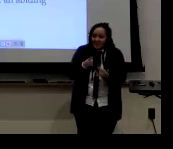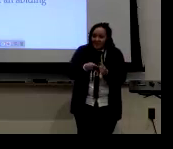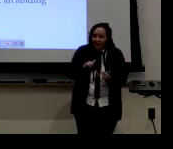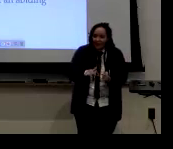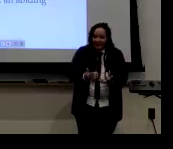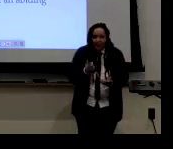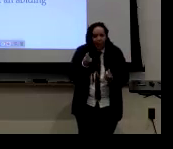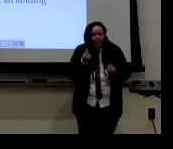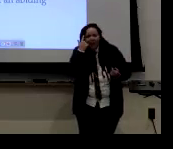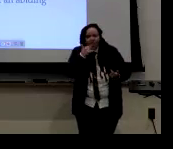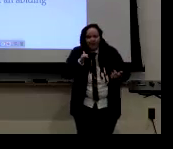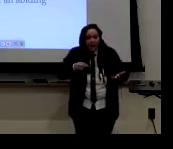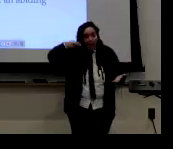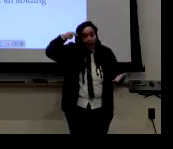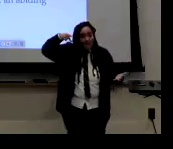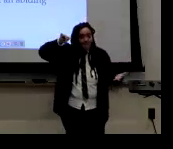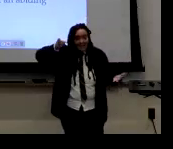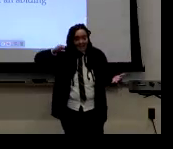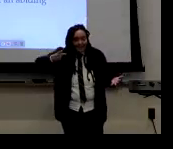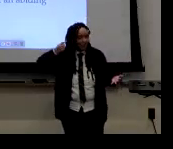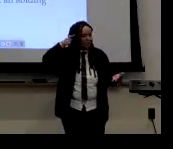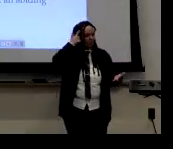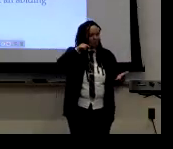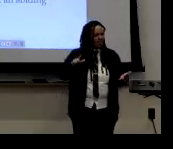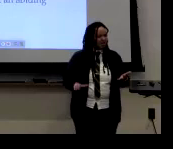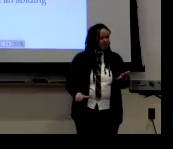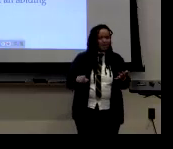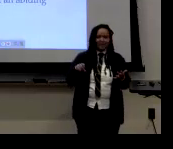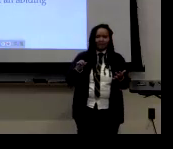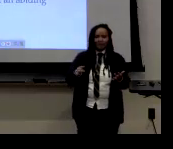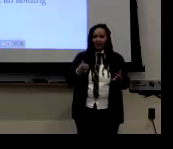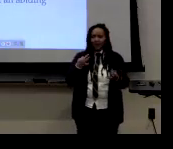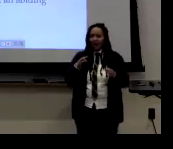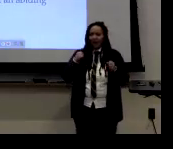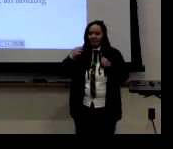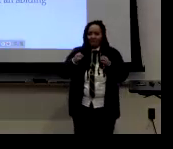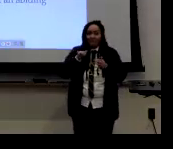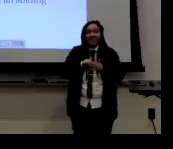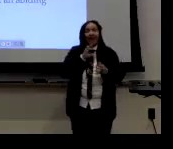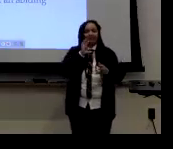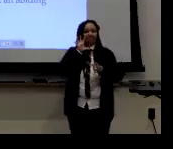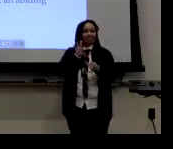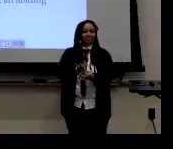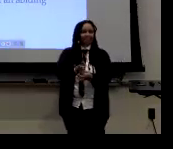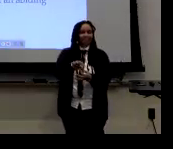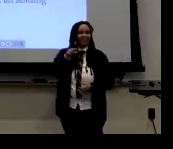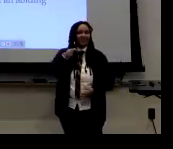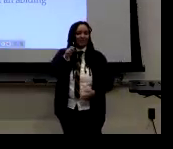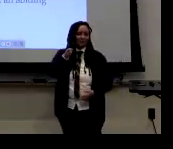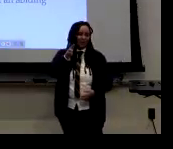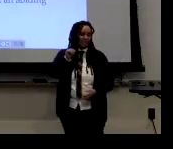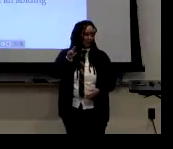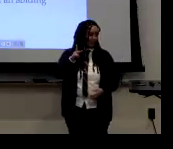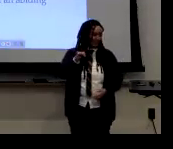With signing, there's no discussion about that. What it looks like high pitch or low pitch when it comes to signing.